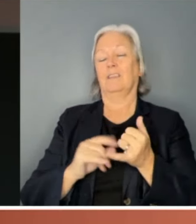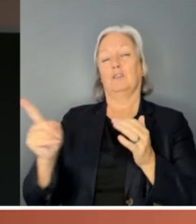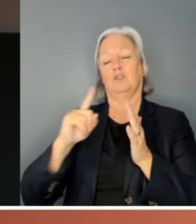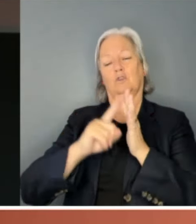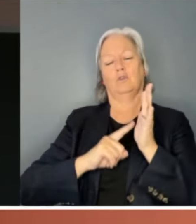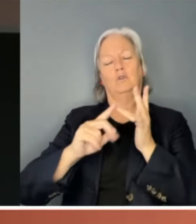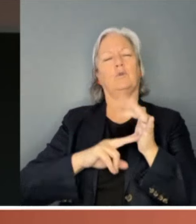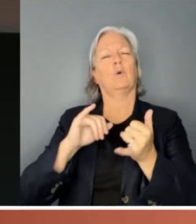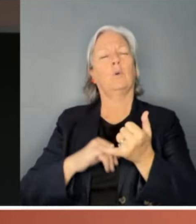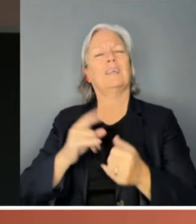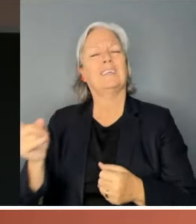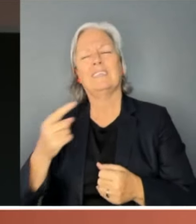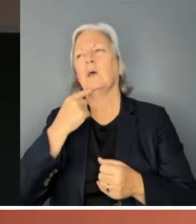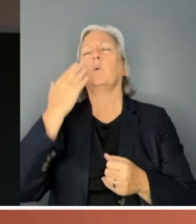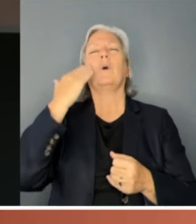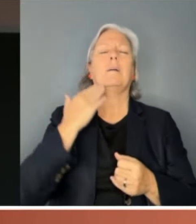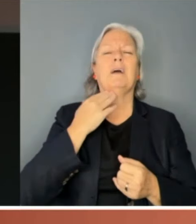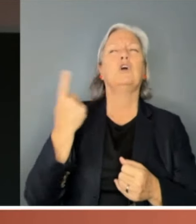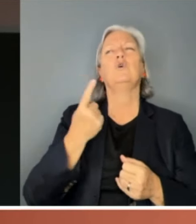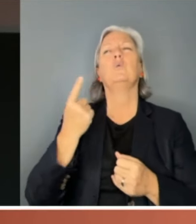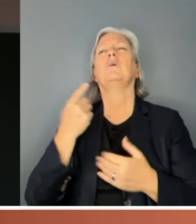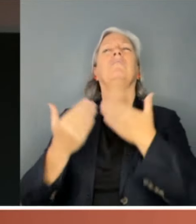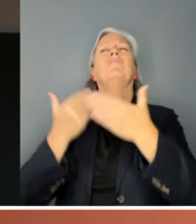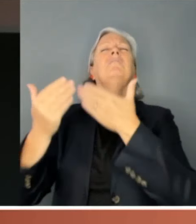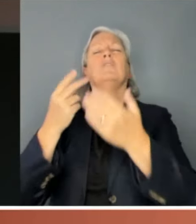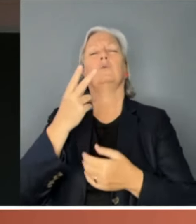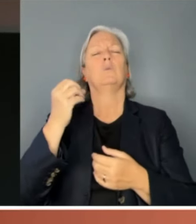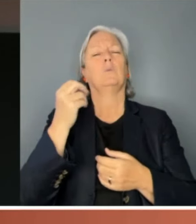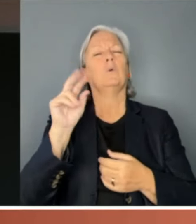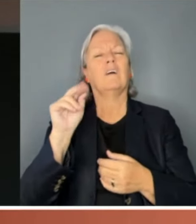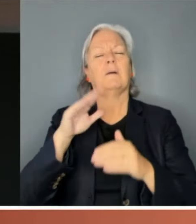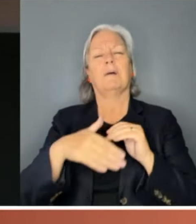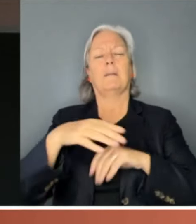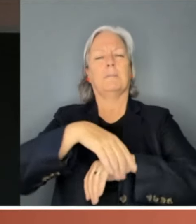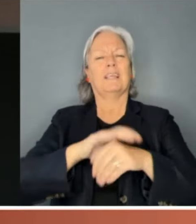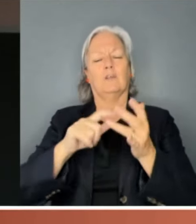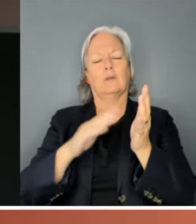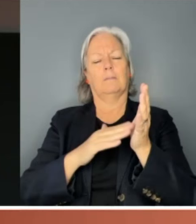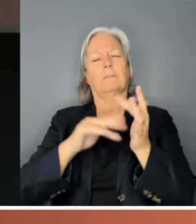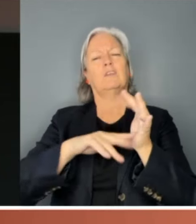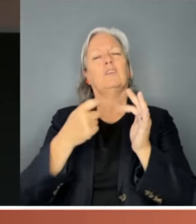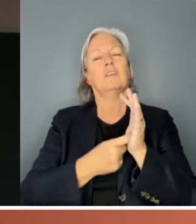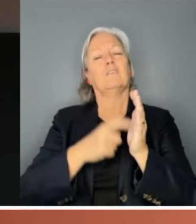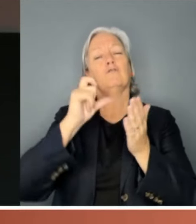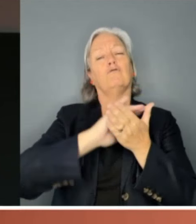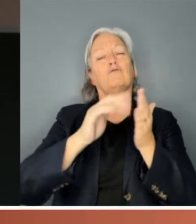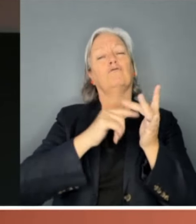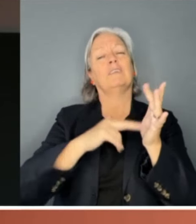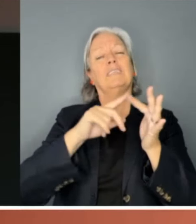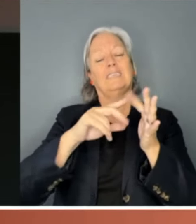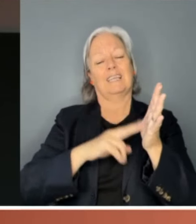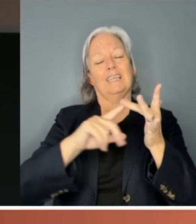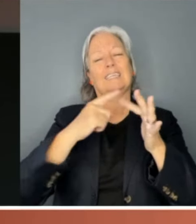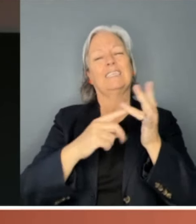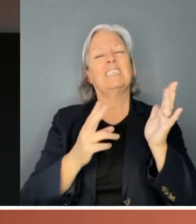about women rising through the ranks. In 2012, during a rant about Police Commissioner Christine Nixon, Jones bellowed across the 2GB